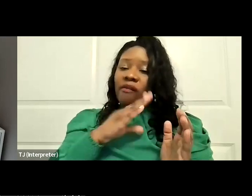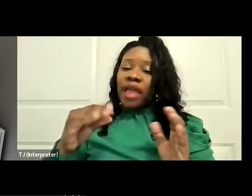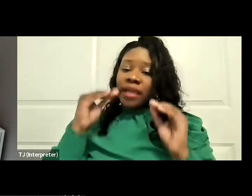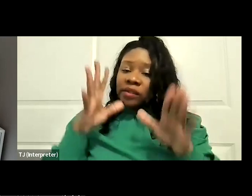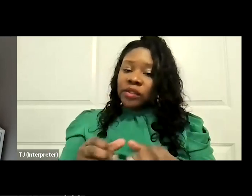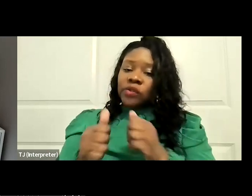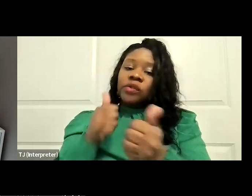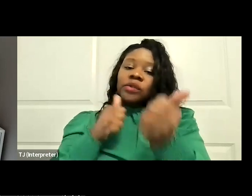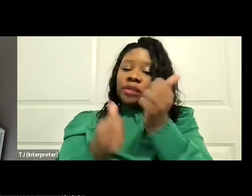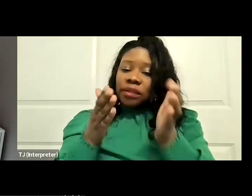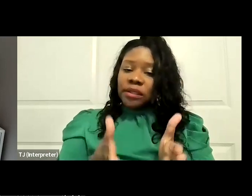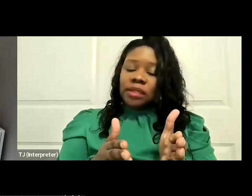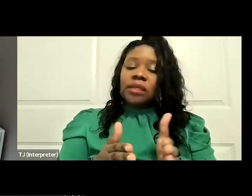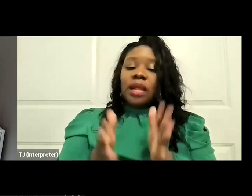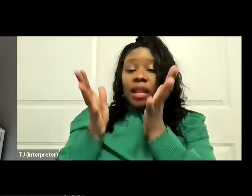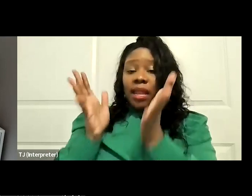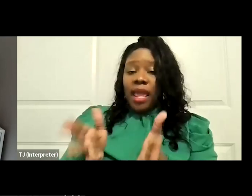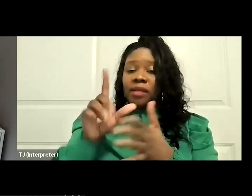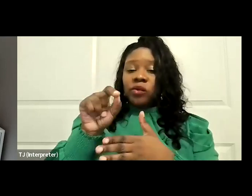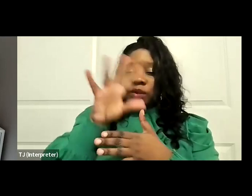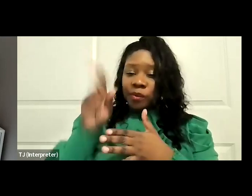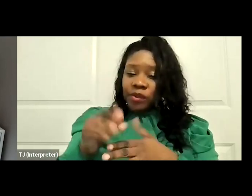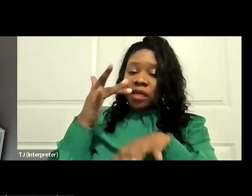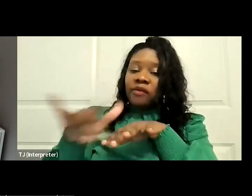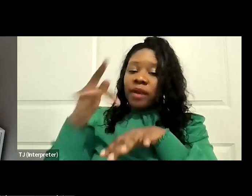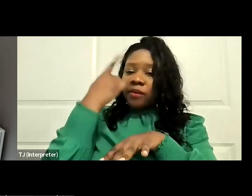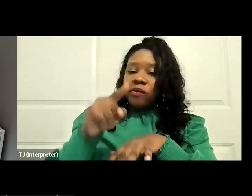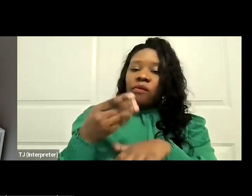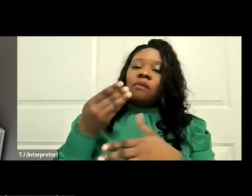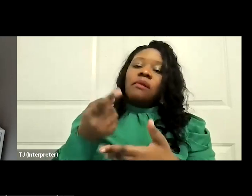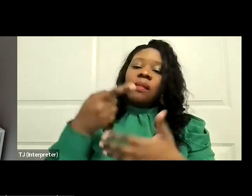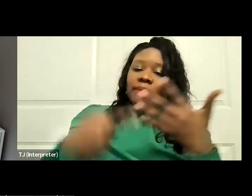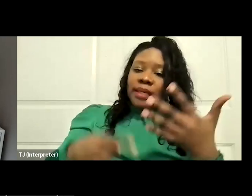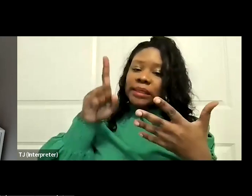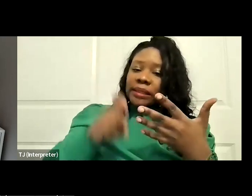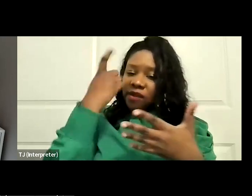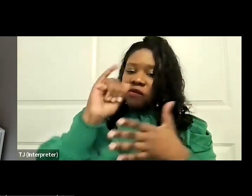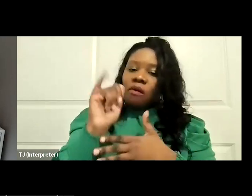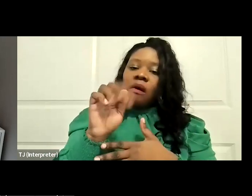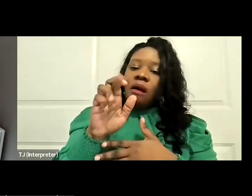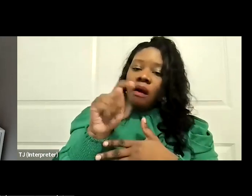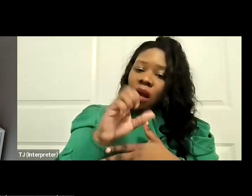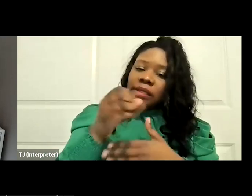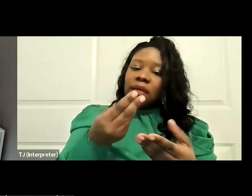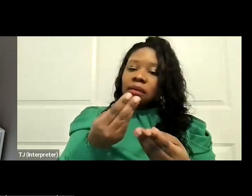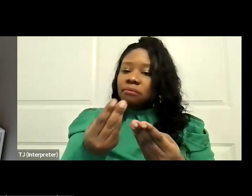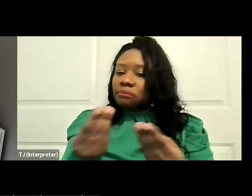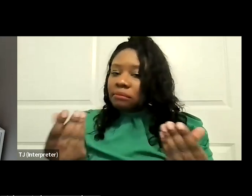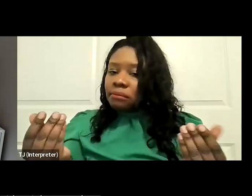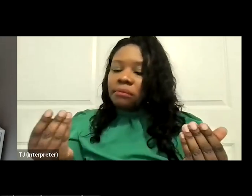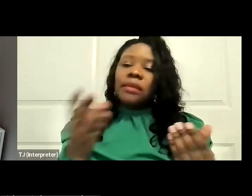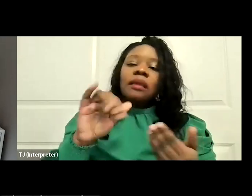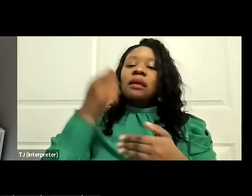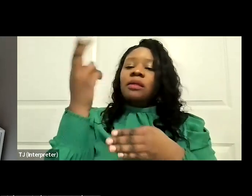remaining 20% is available for supplies and materials, arts provider partnerships, and any other uses